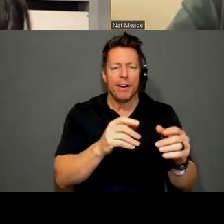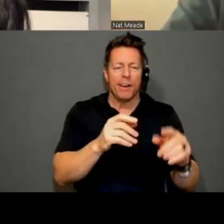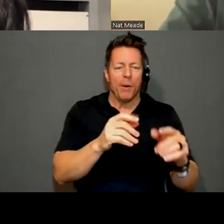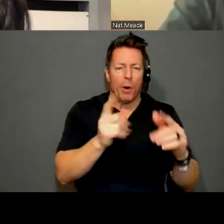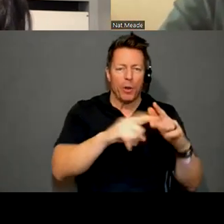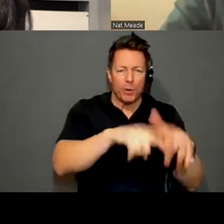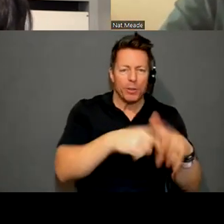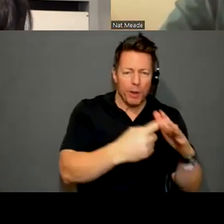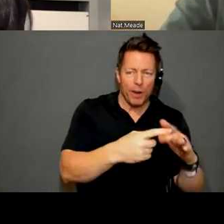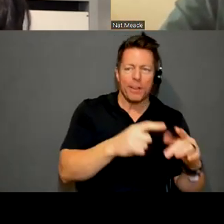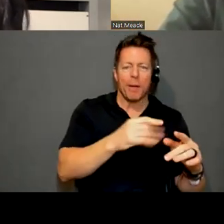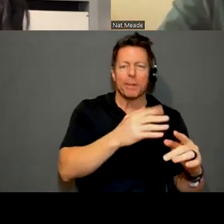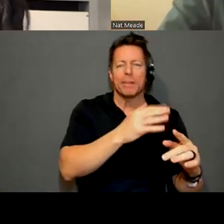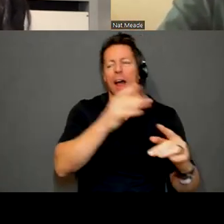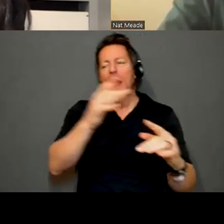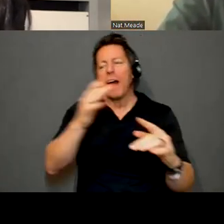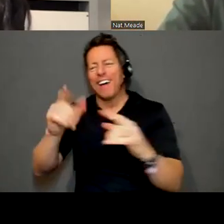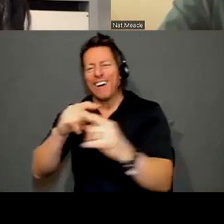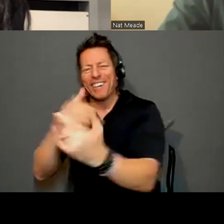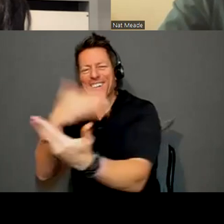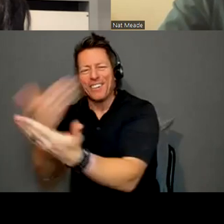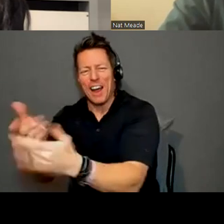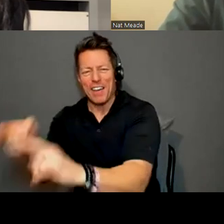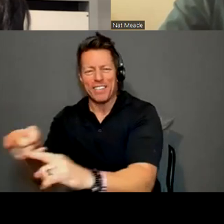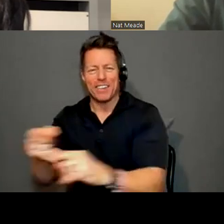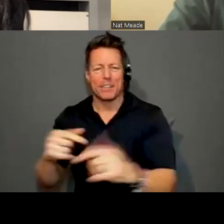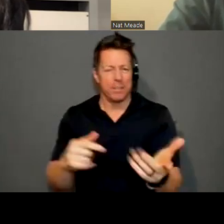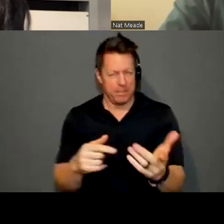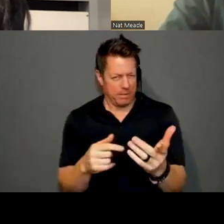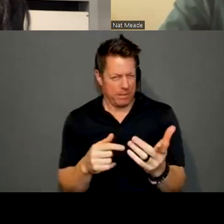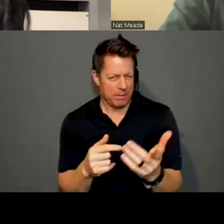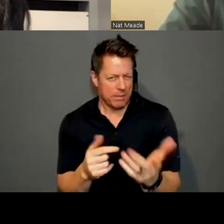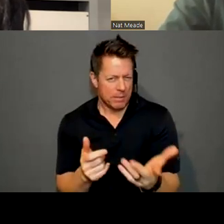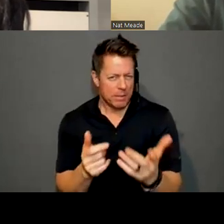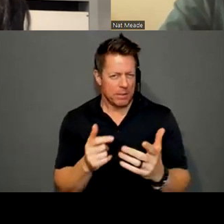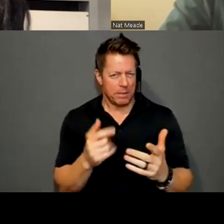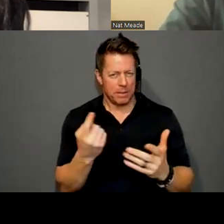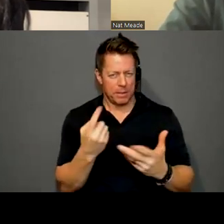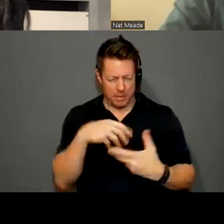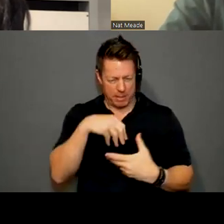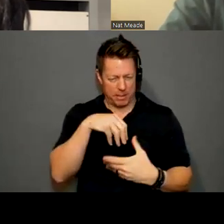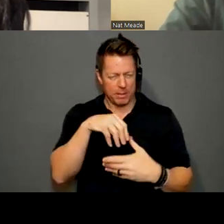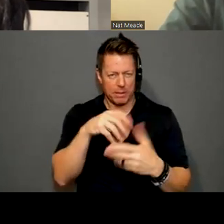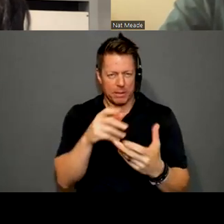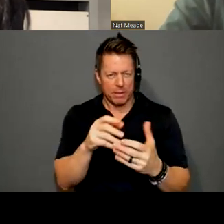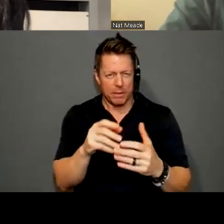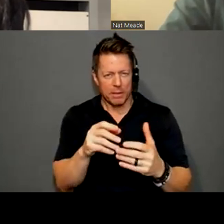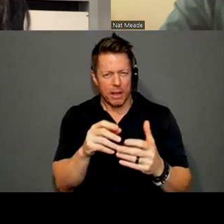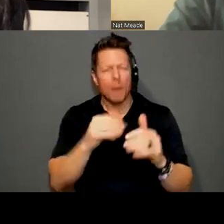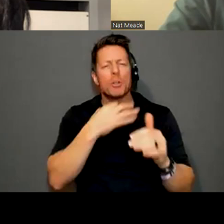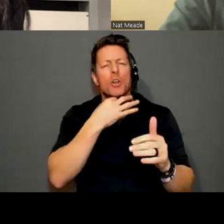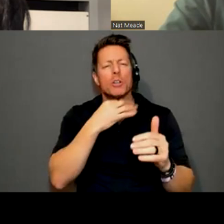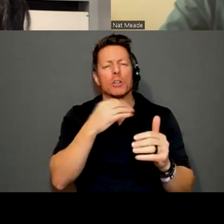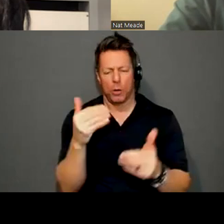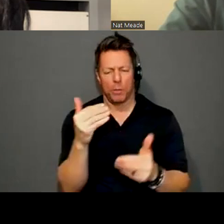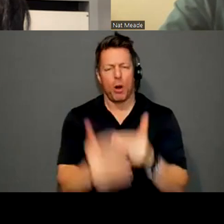that you get to decide if that becomes something you share or not, or something that's kind of inherent in the work or not. So I was just curious kind of how you